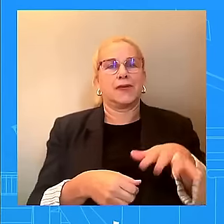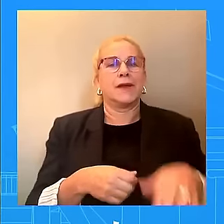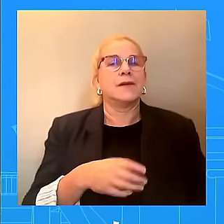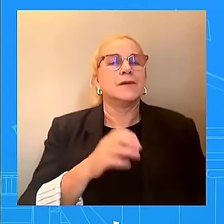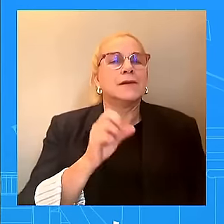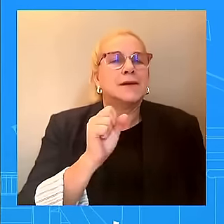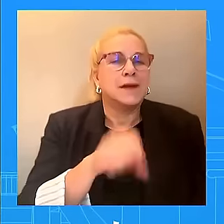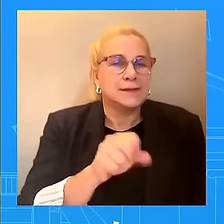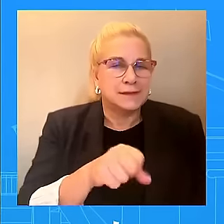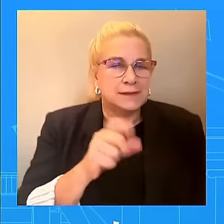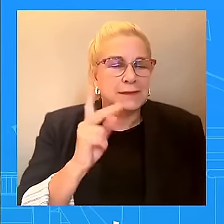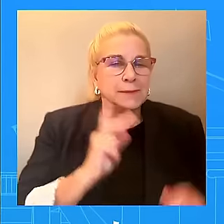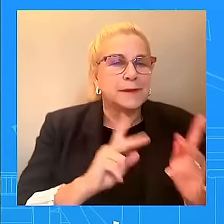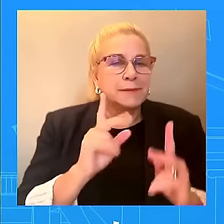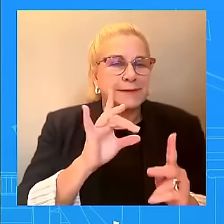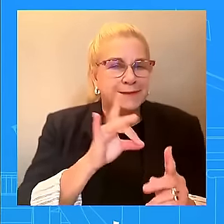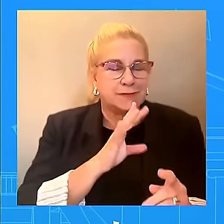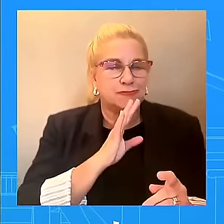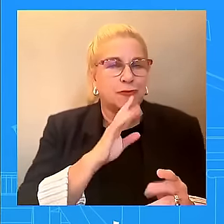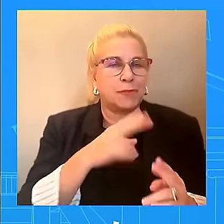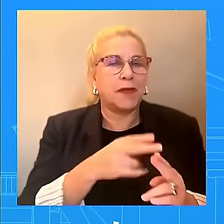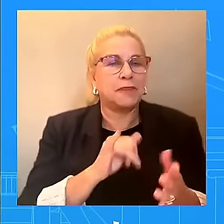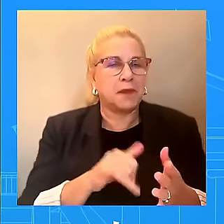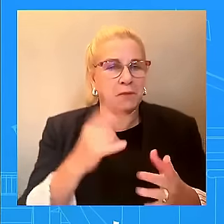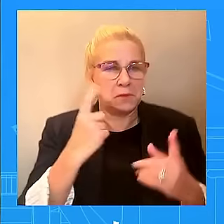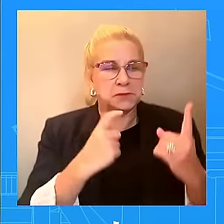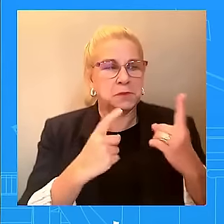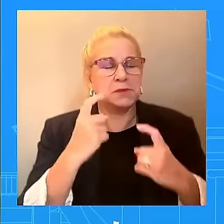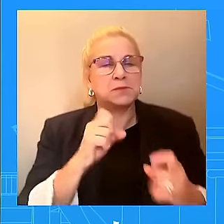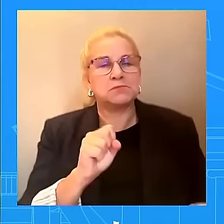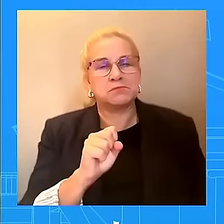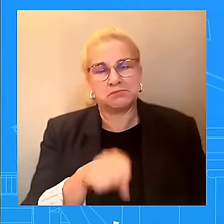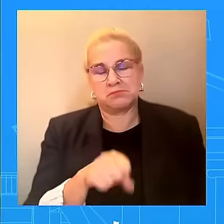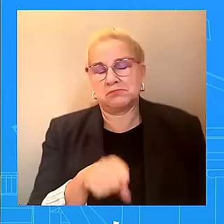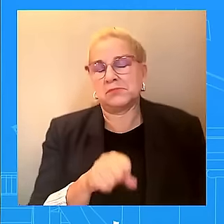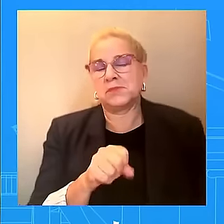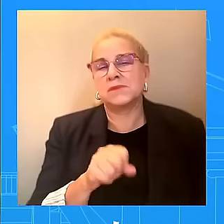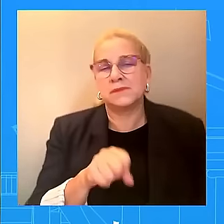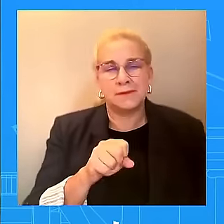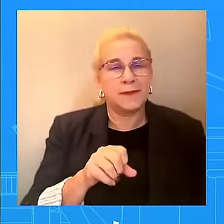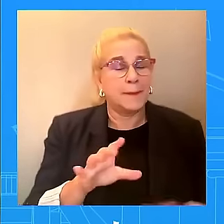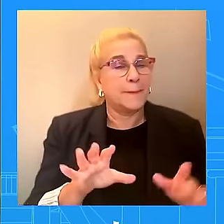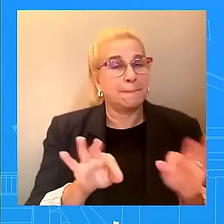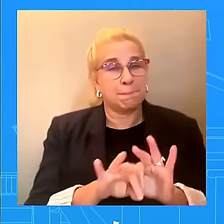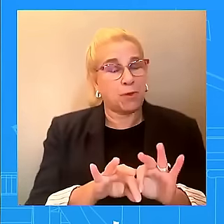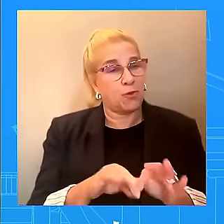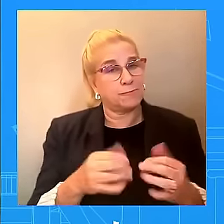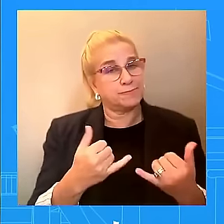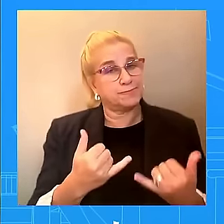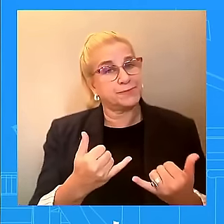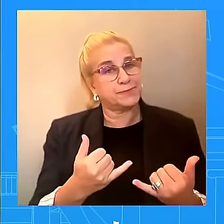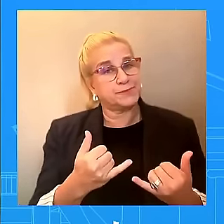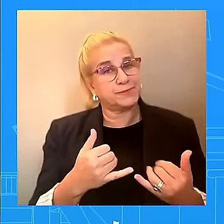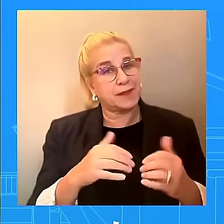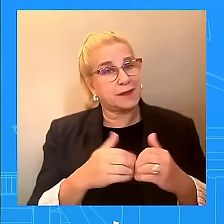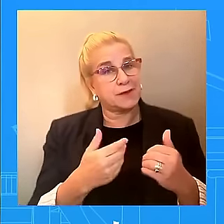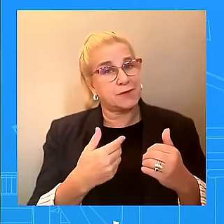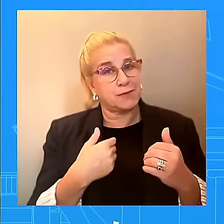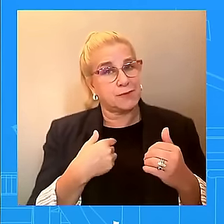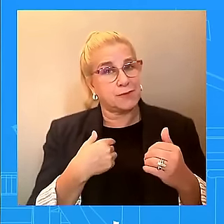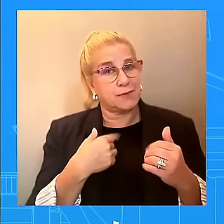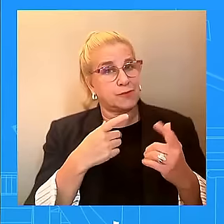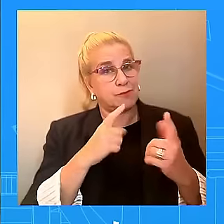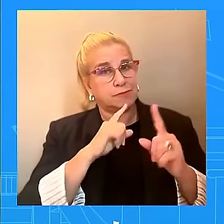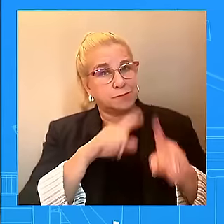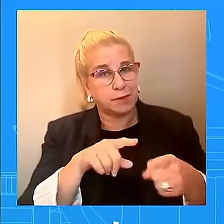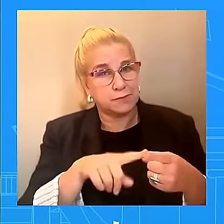So, look, this is why it's important to do this type of response that we're doing. We want to make sure that the